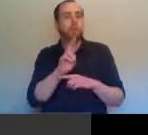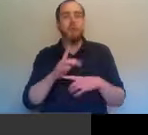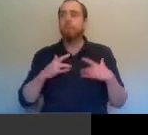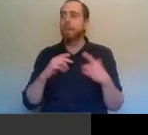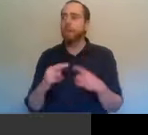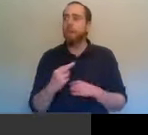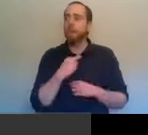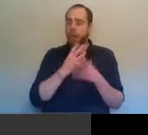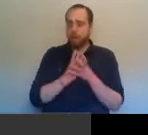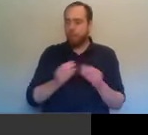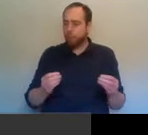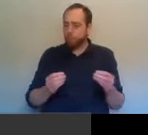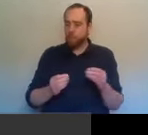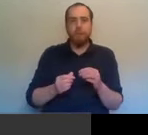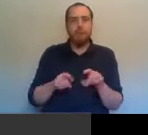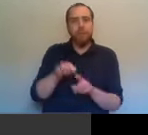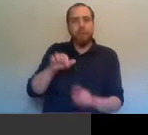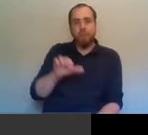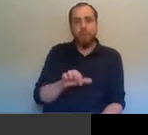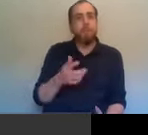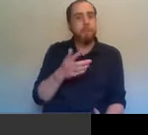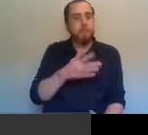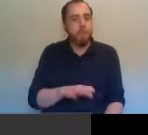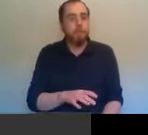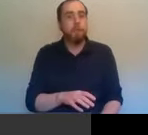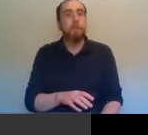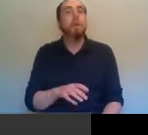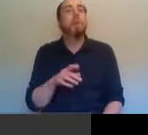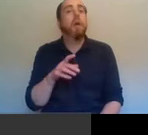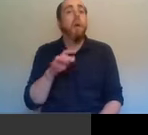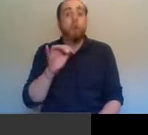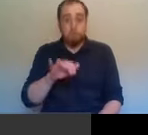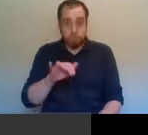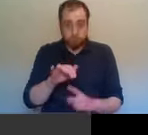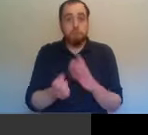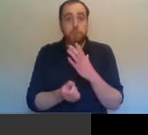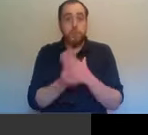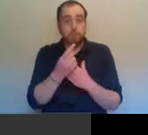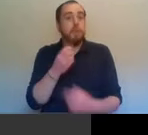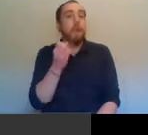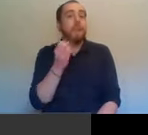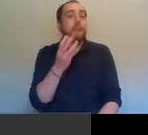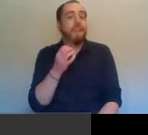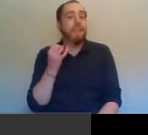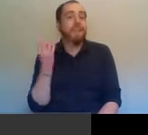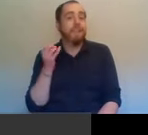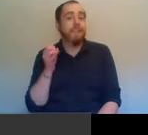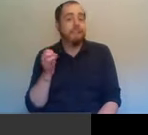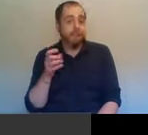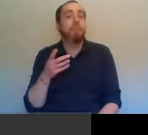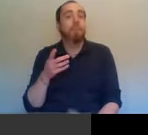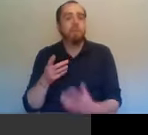Yeah, they did. Um, I mean, it happened in 1916 before partition itself, when, um,